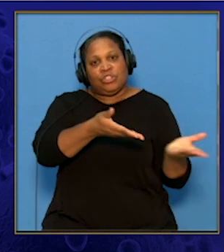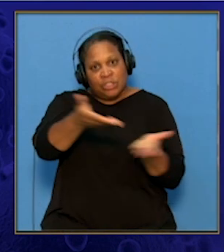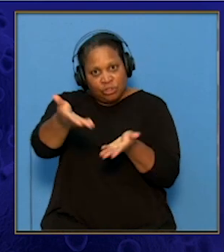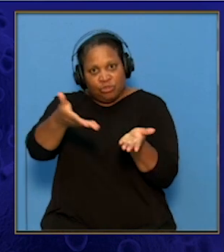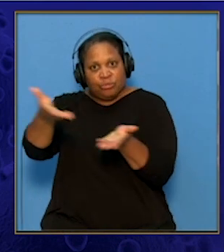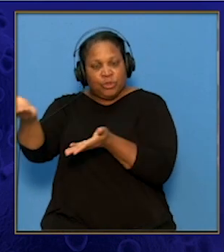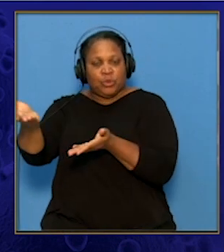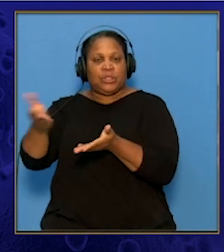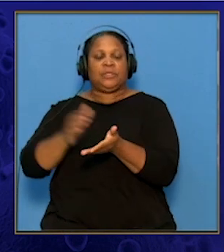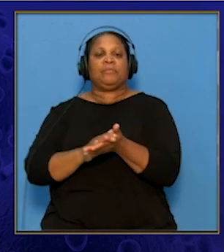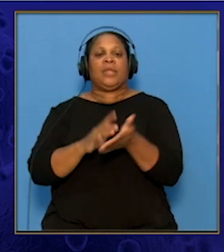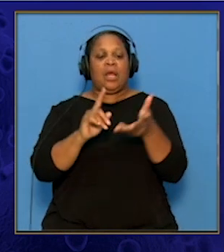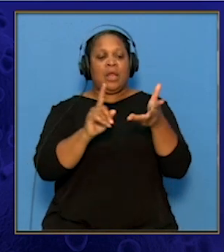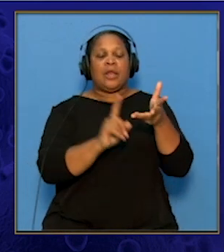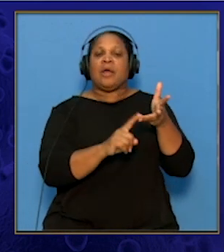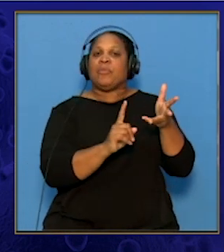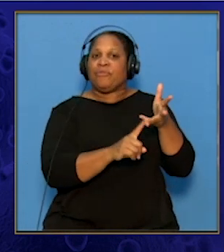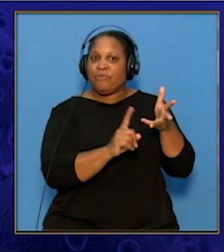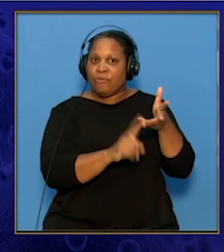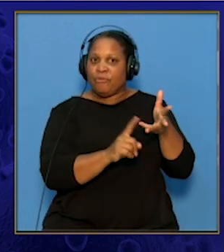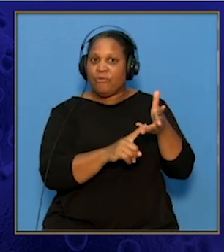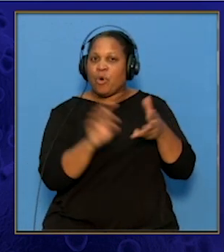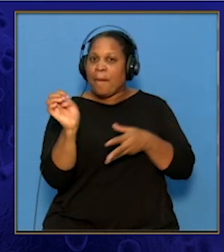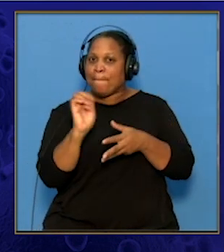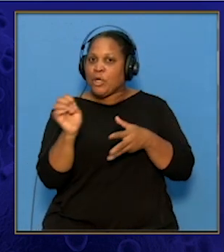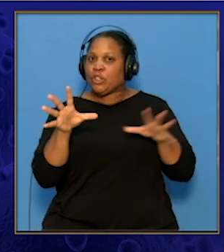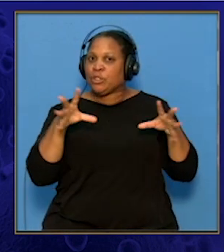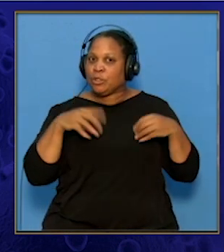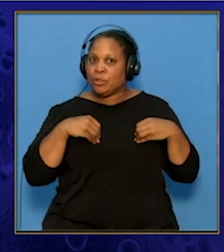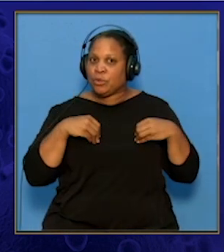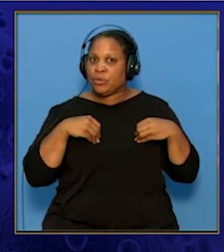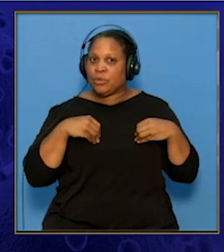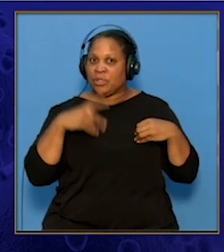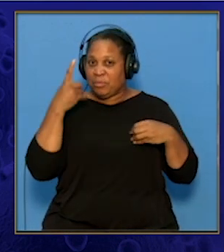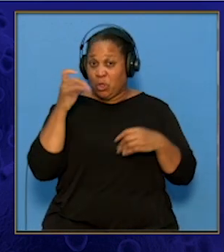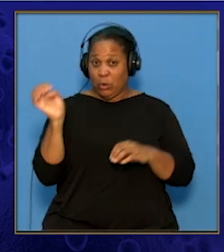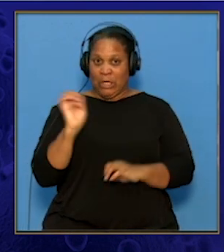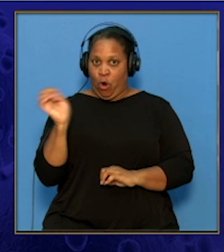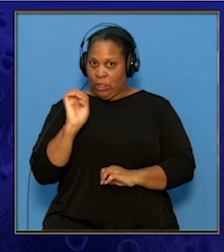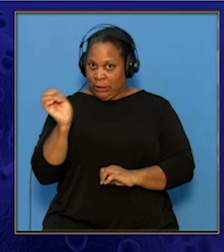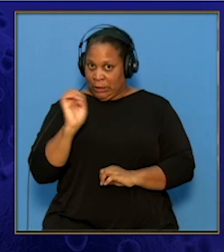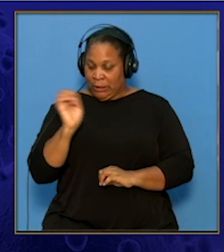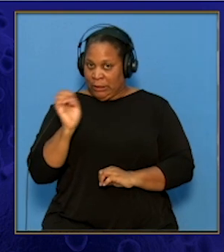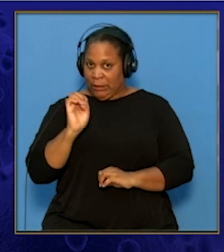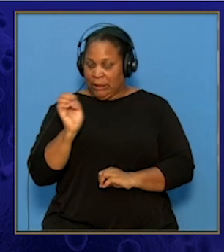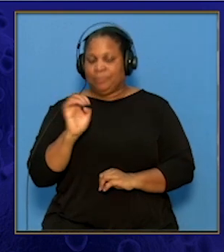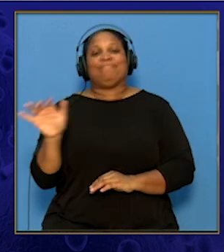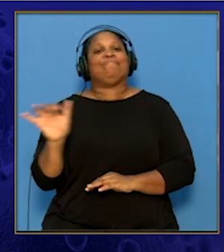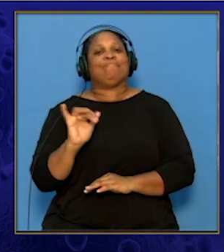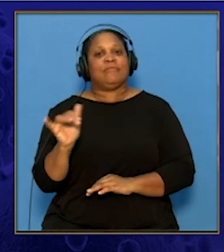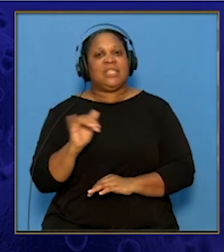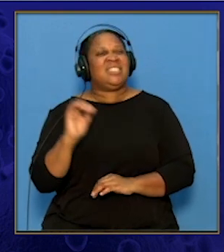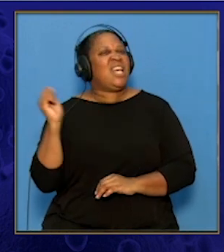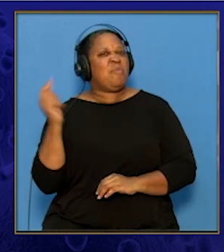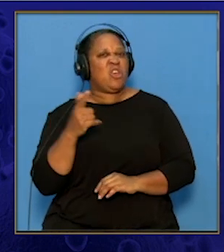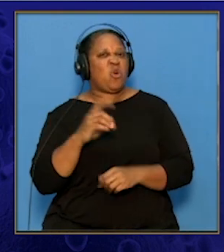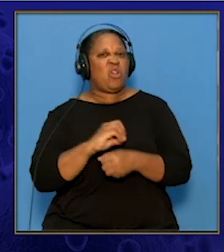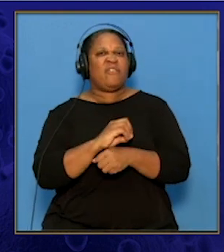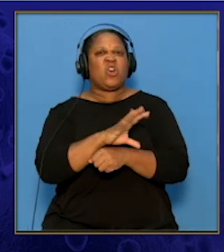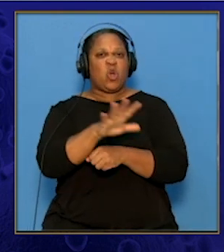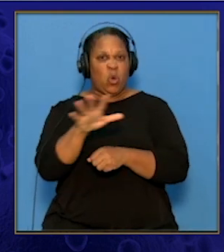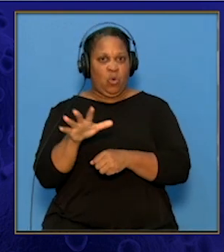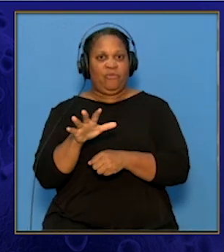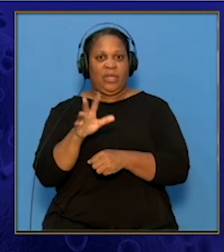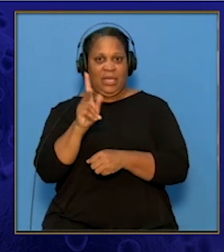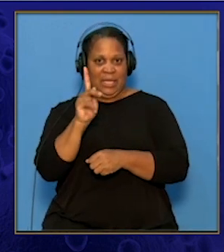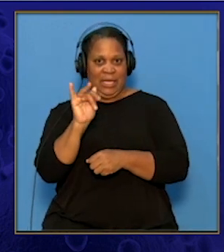And number four, emergency approval given due to the urgency, which is the same as all of our COVID-19 kits.